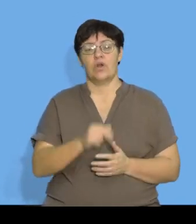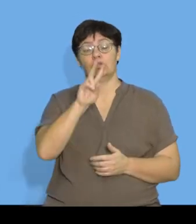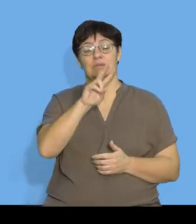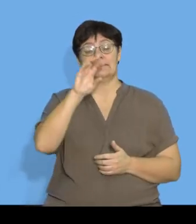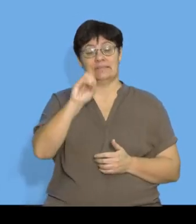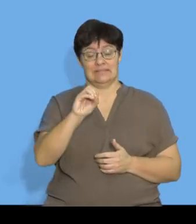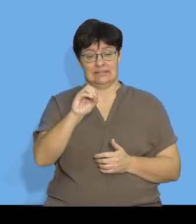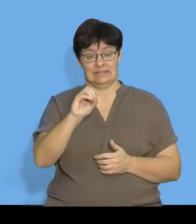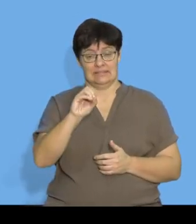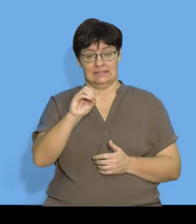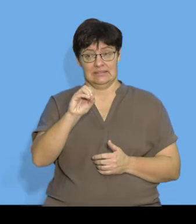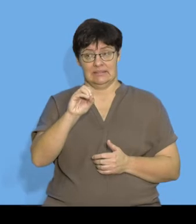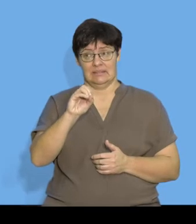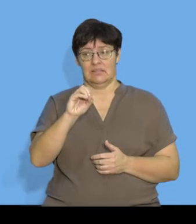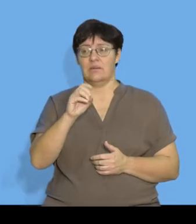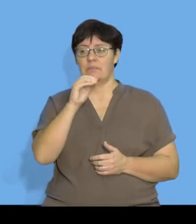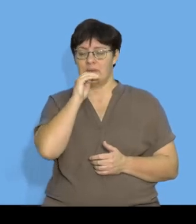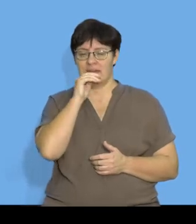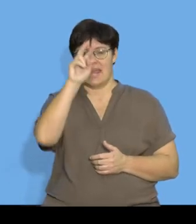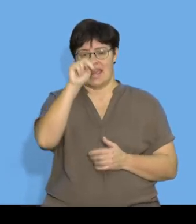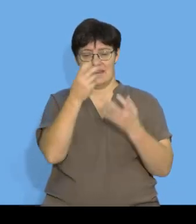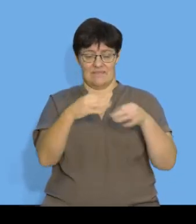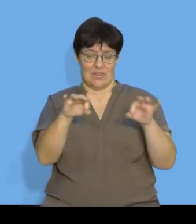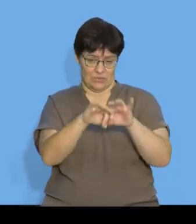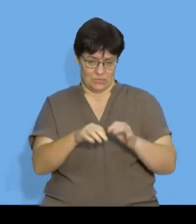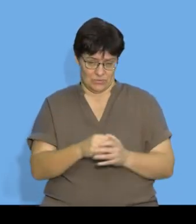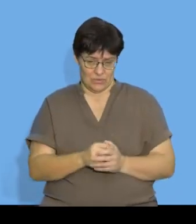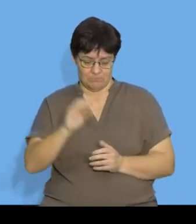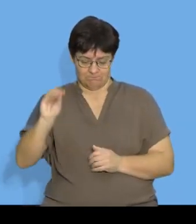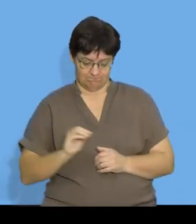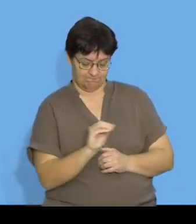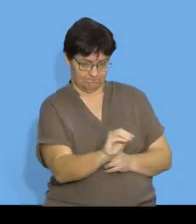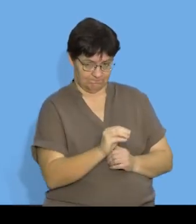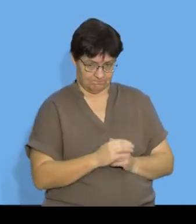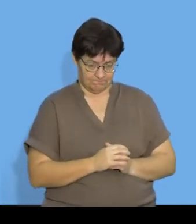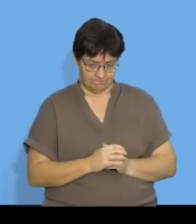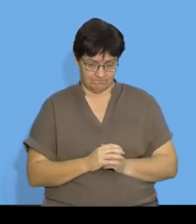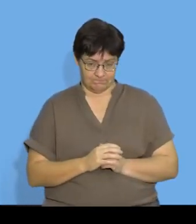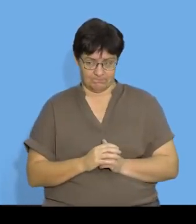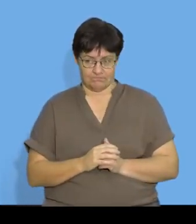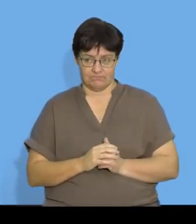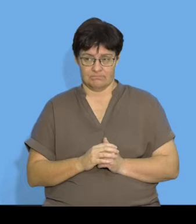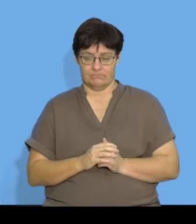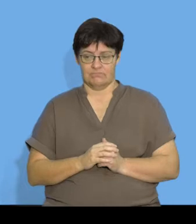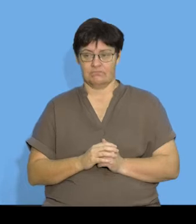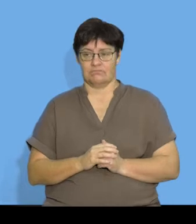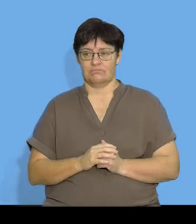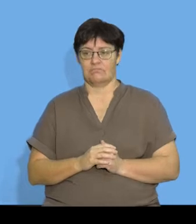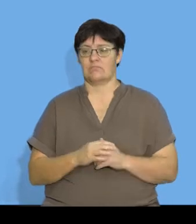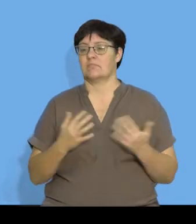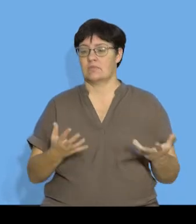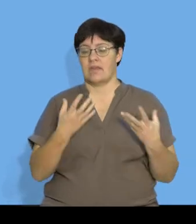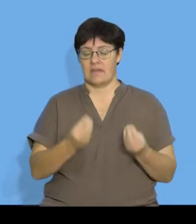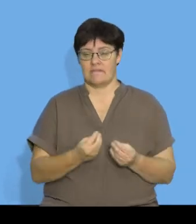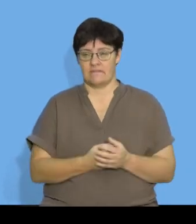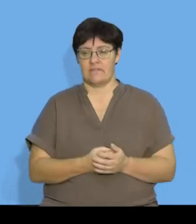20 is then going to be my N value that I am going to substitute N. So,